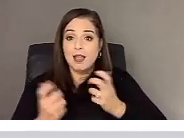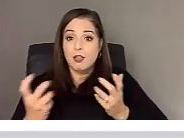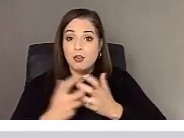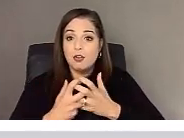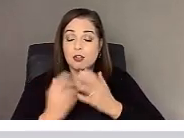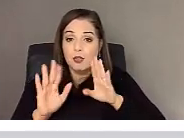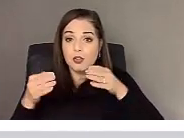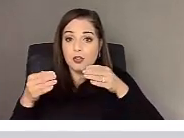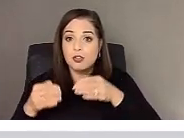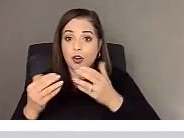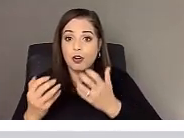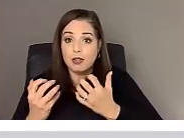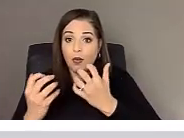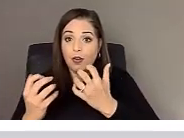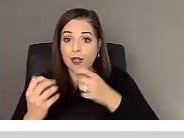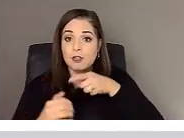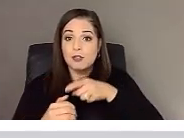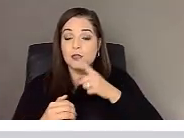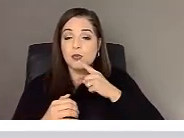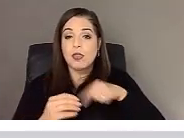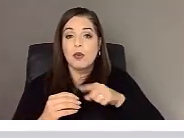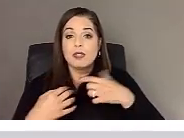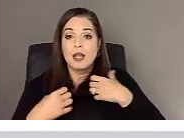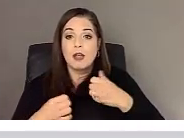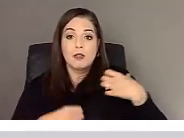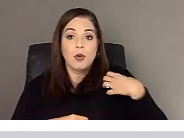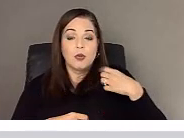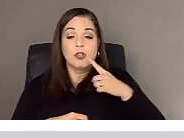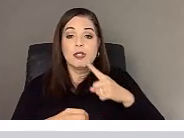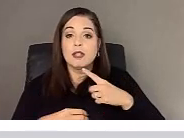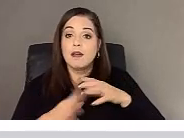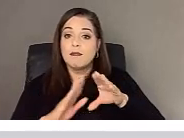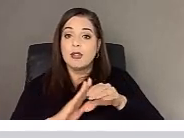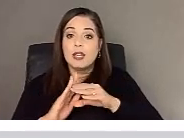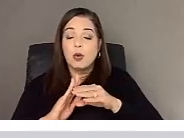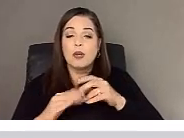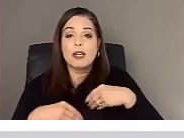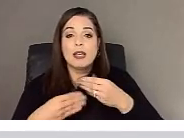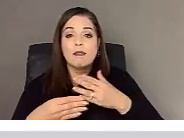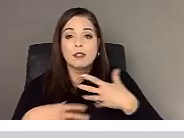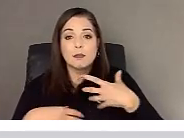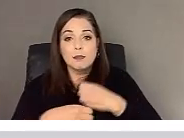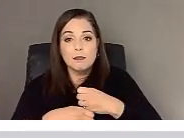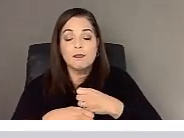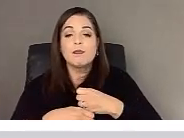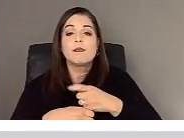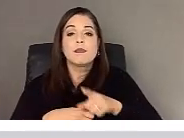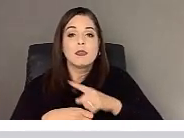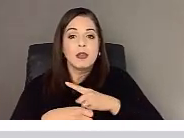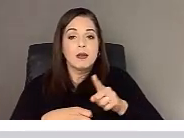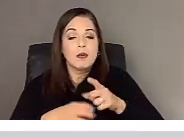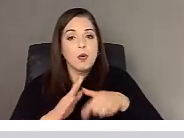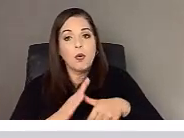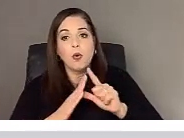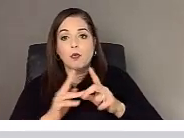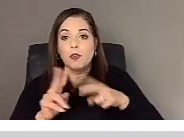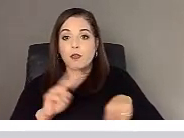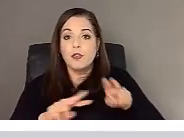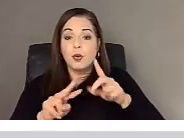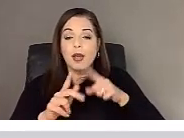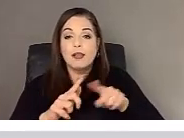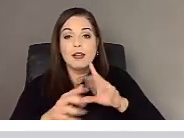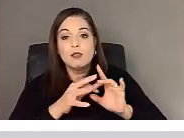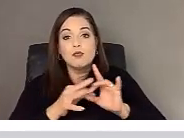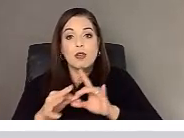audience of health coaches. The video provided a concise overview of the study's findings and its relevance for health coaching practice.